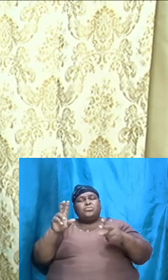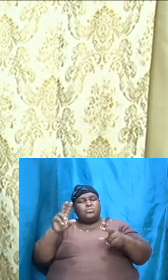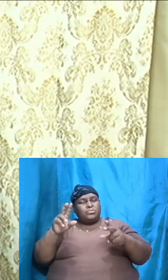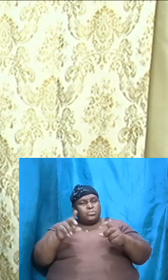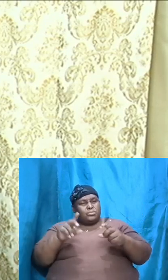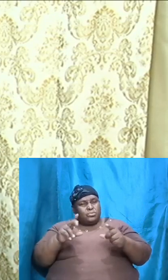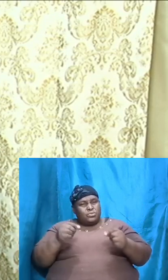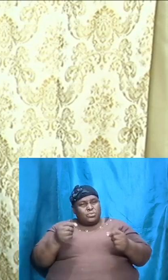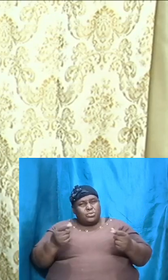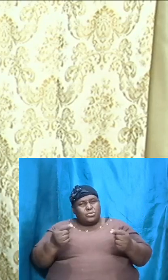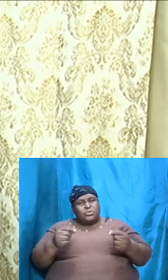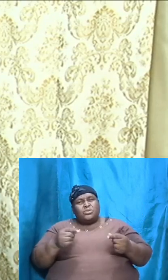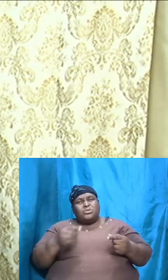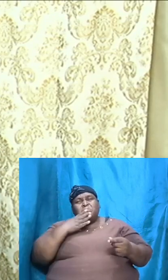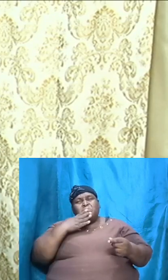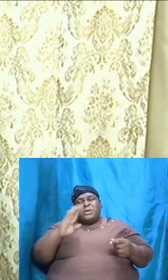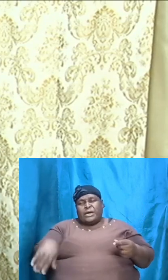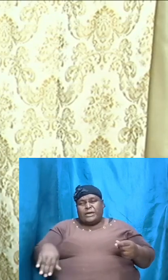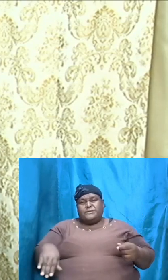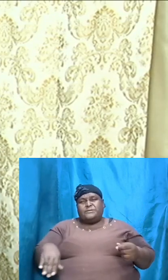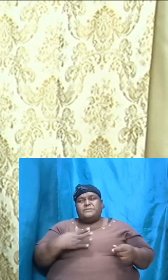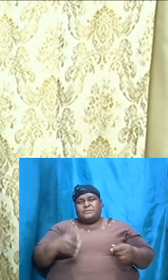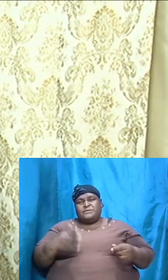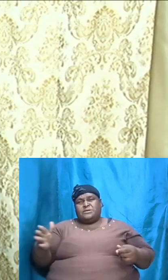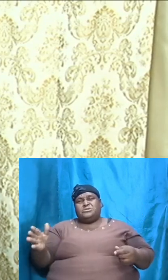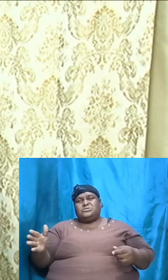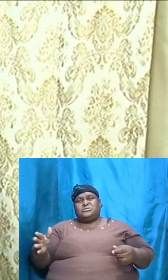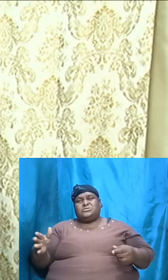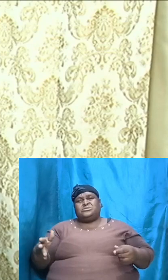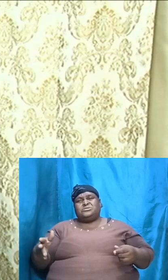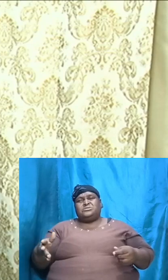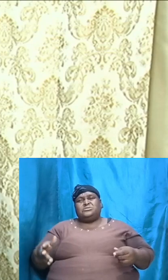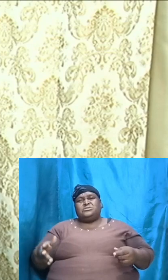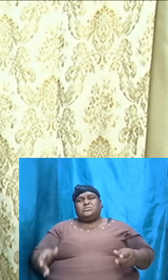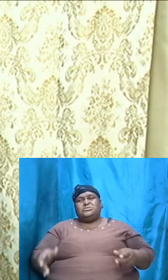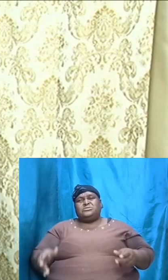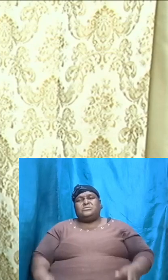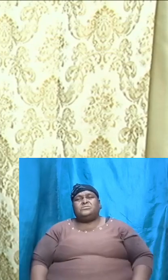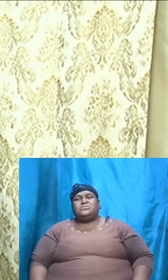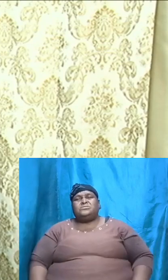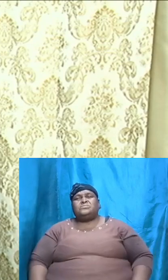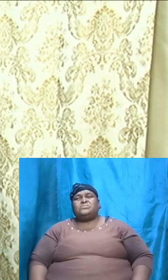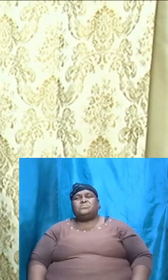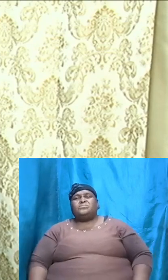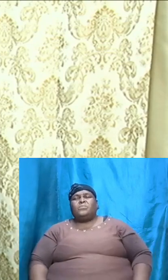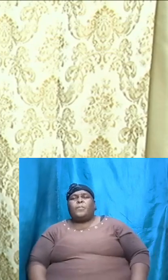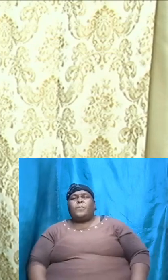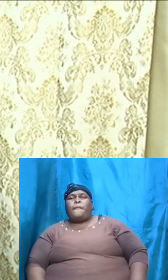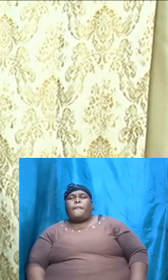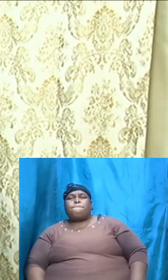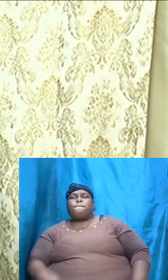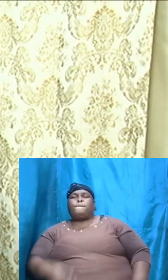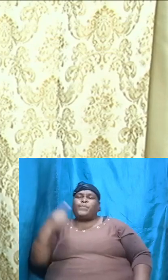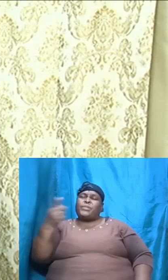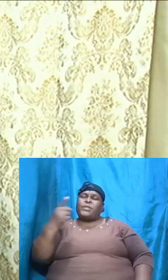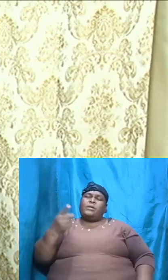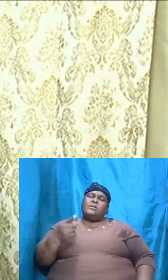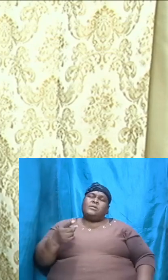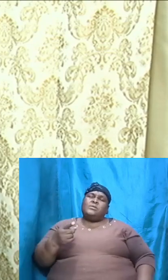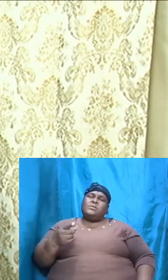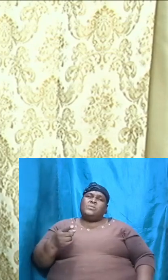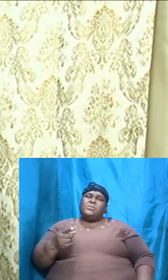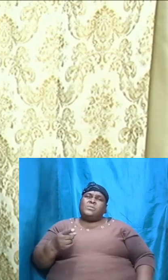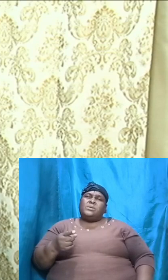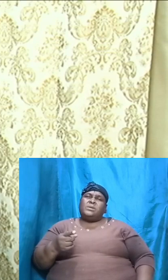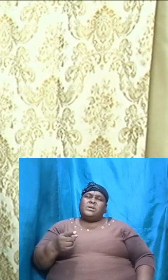gravitate to what is ungodly, what is of worldly pleasure. it always tend to do that.